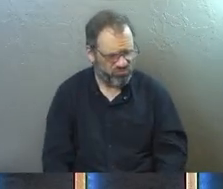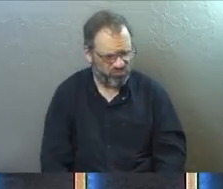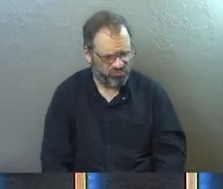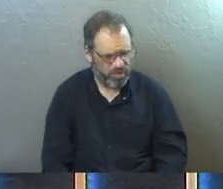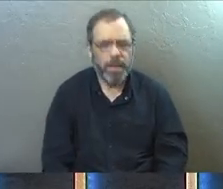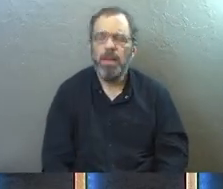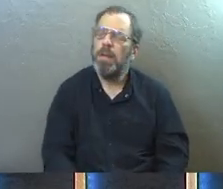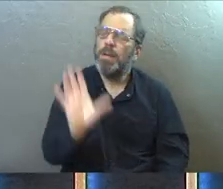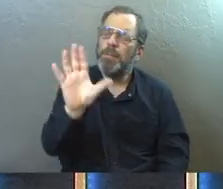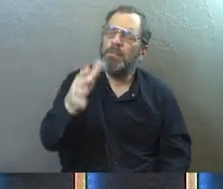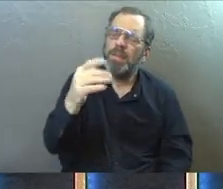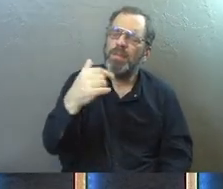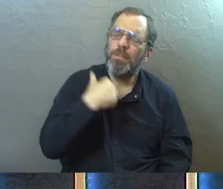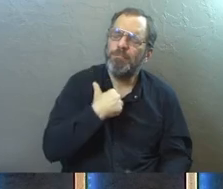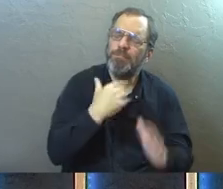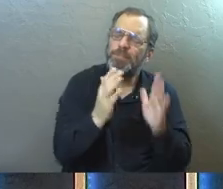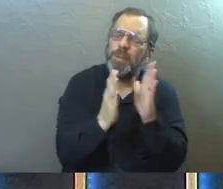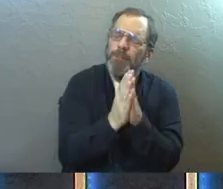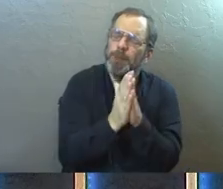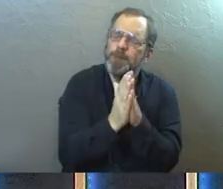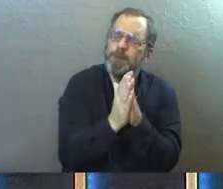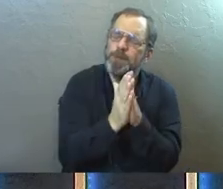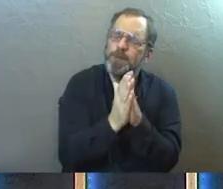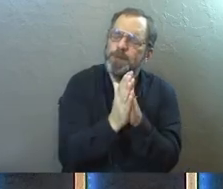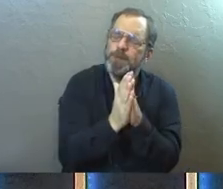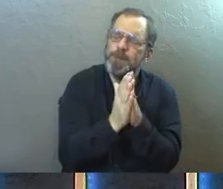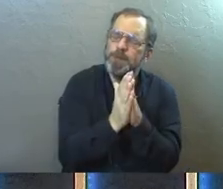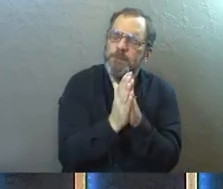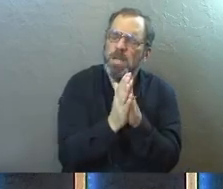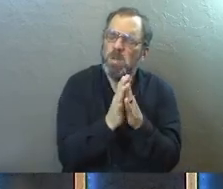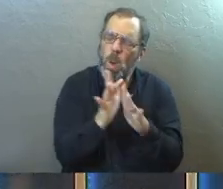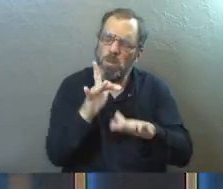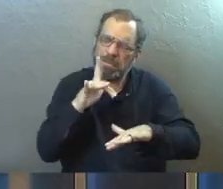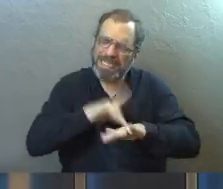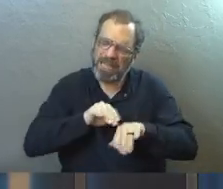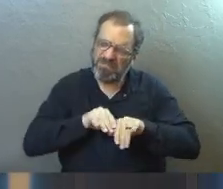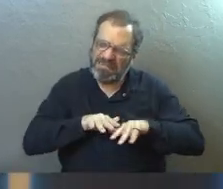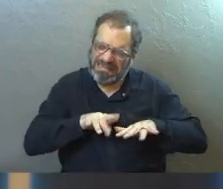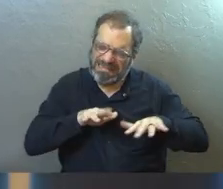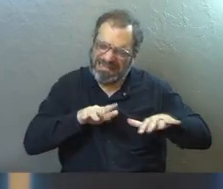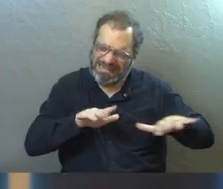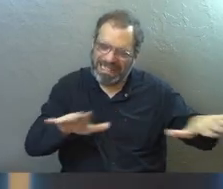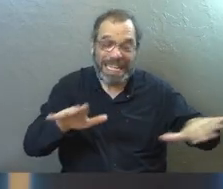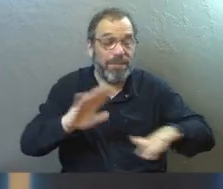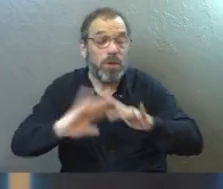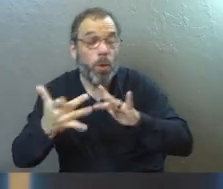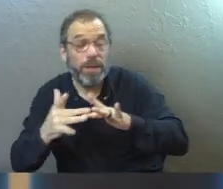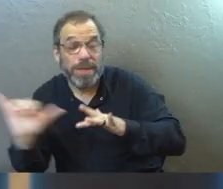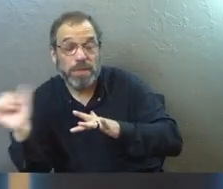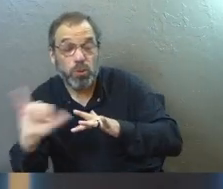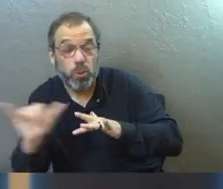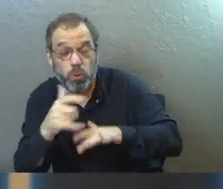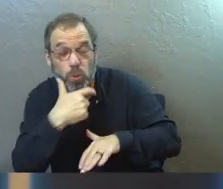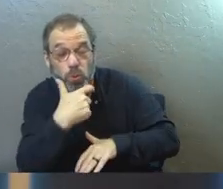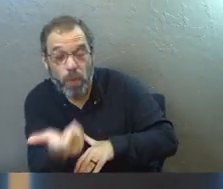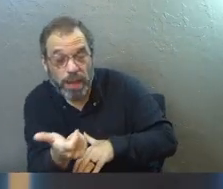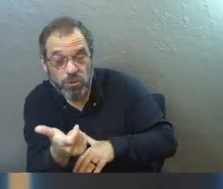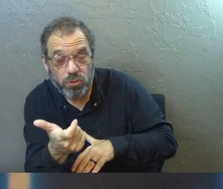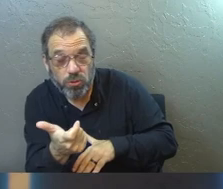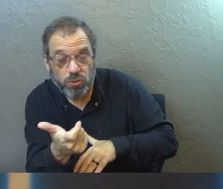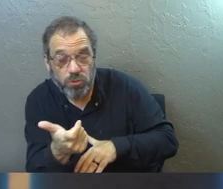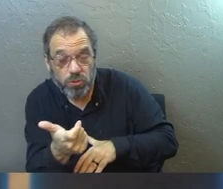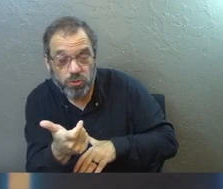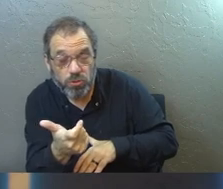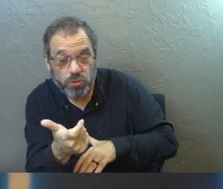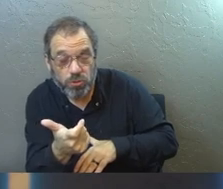And so, God, I just pray, Lord, that you would go across all this place, God, even the folks that are watching online right now, and that, Lord, you would be